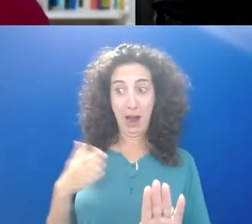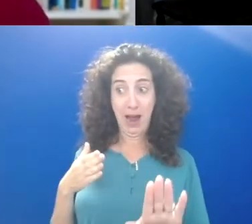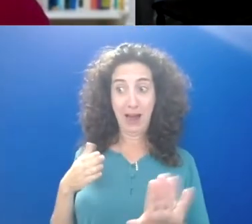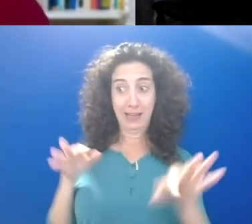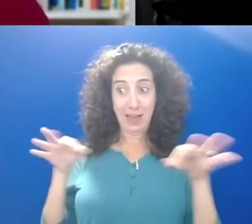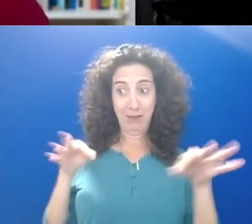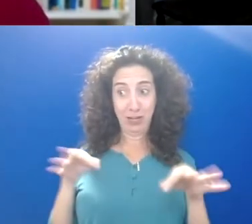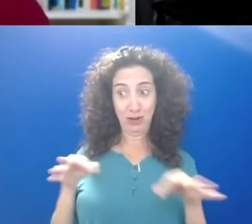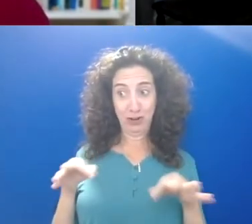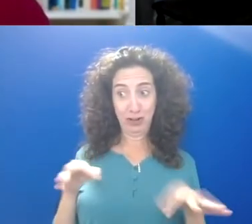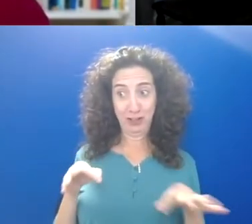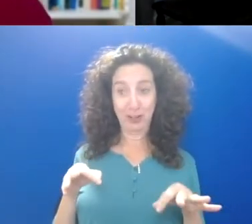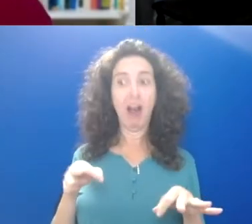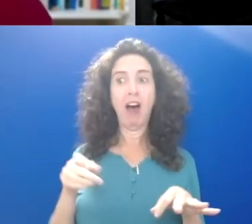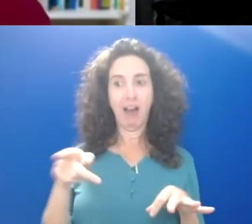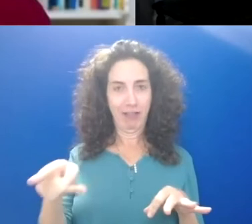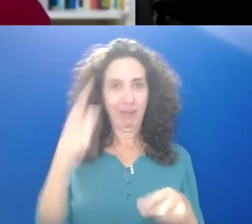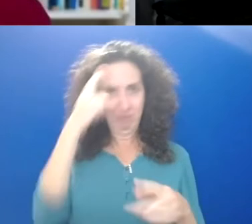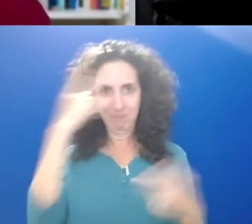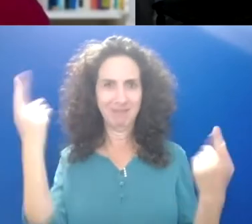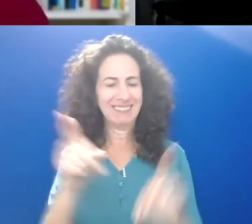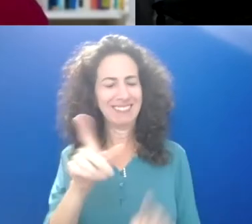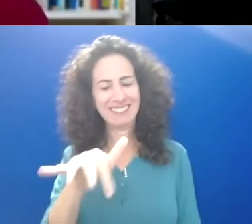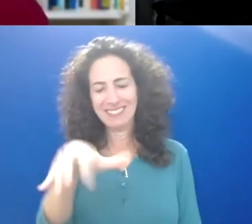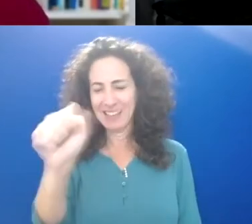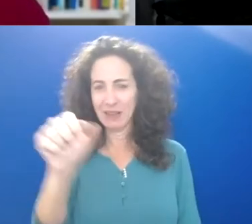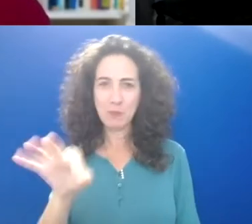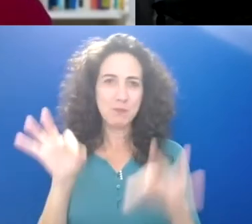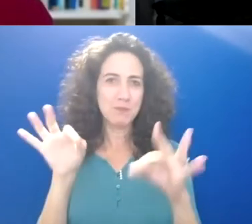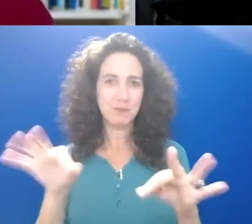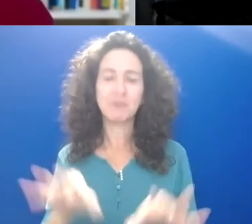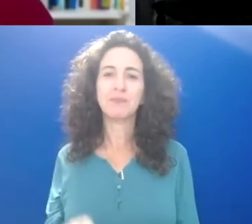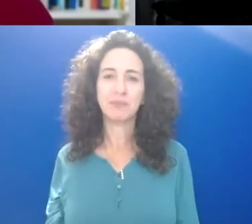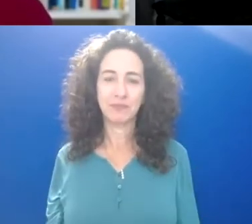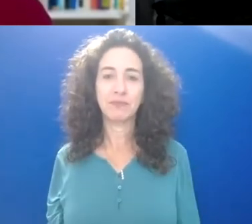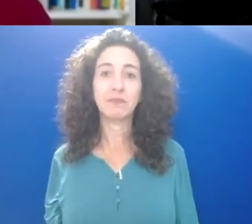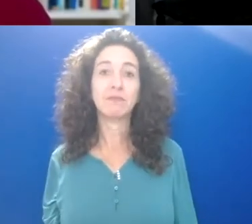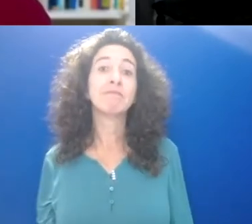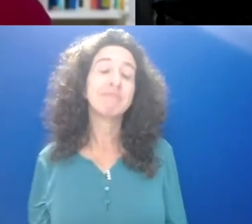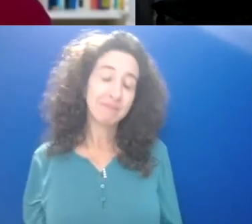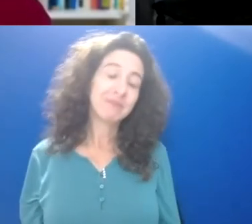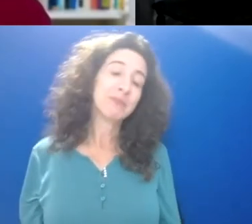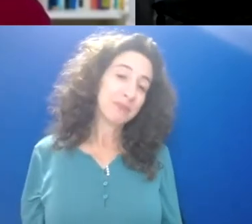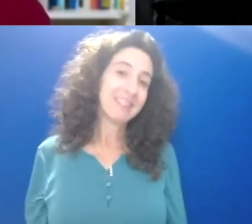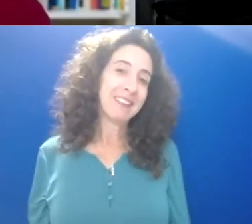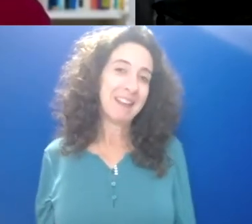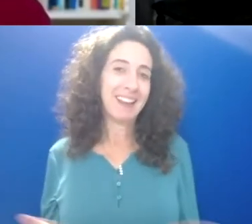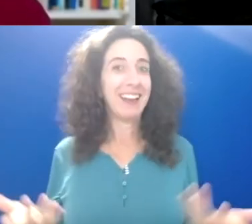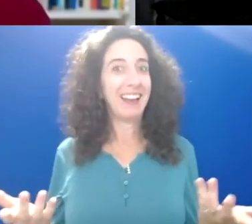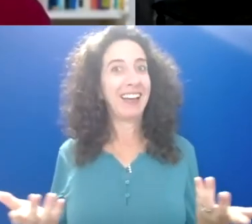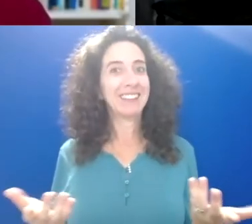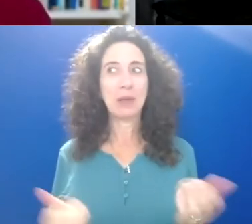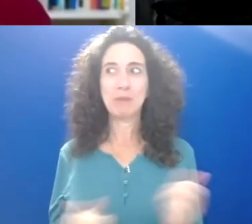that actually really nailed the experiences that I described. And I think that will resonate with all of us,